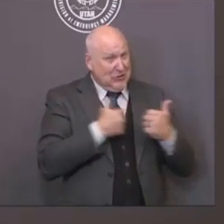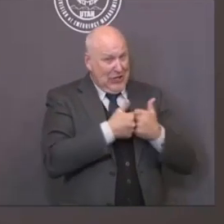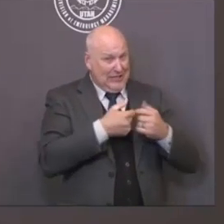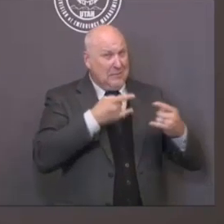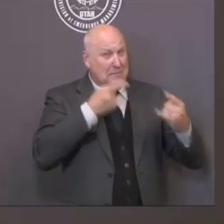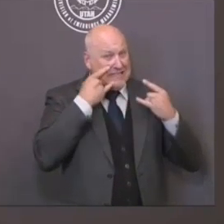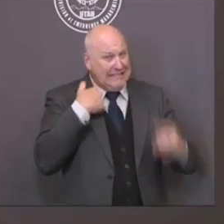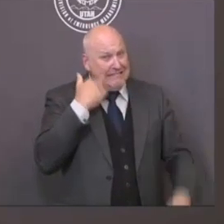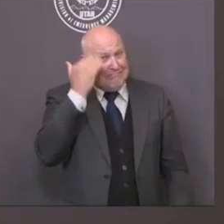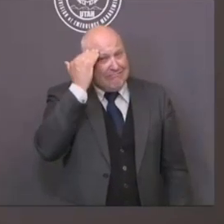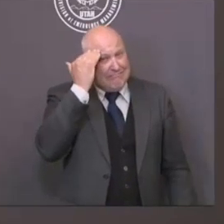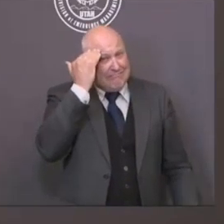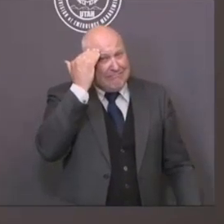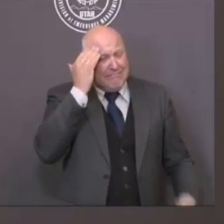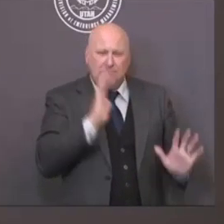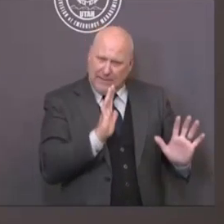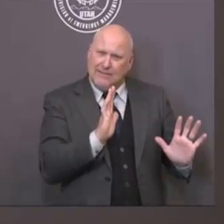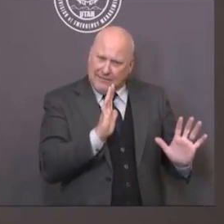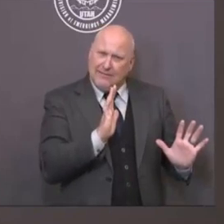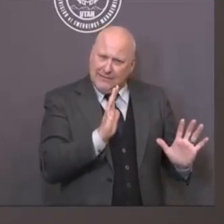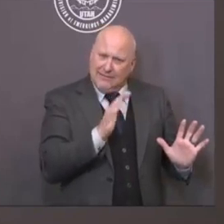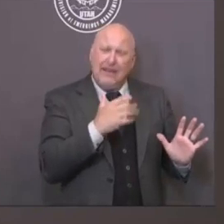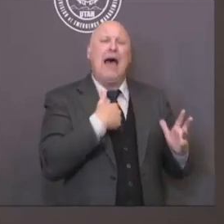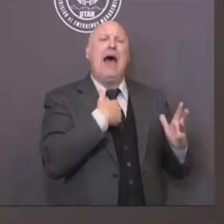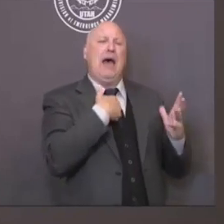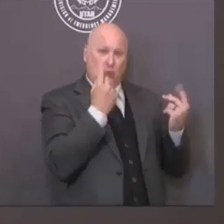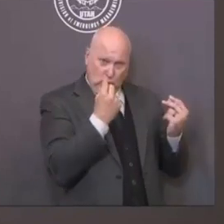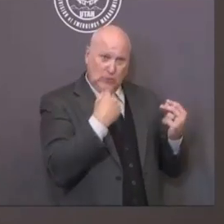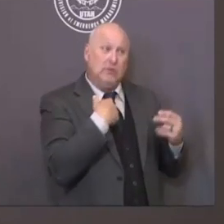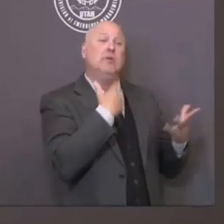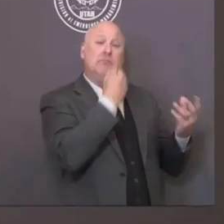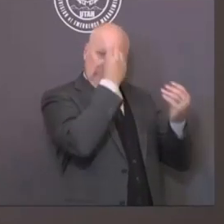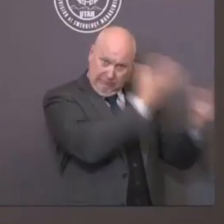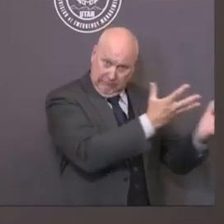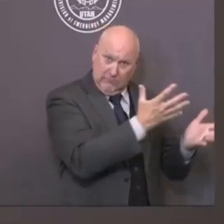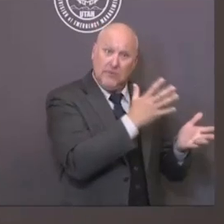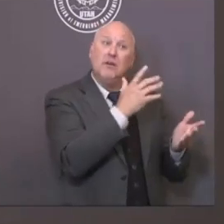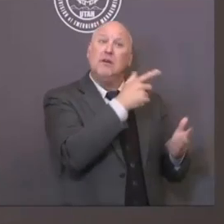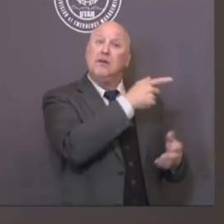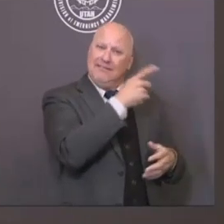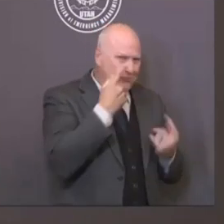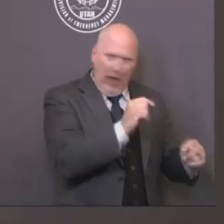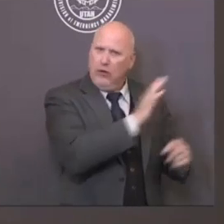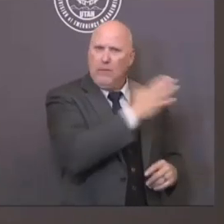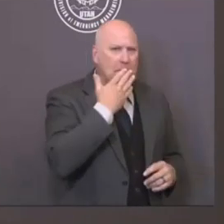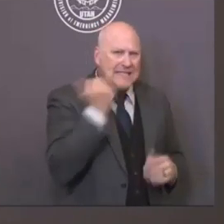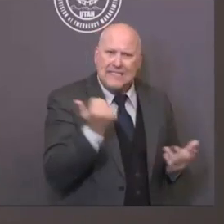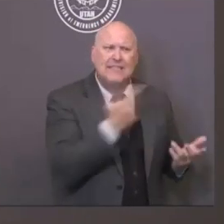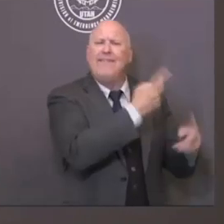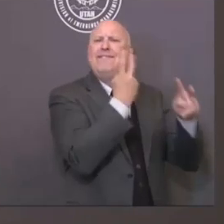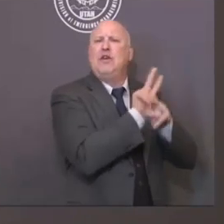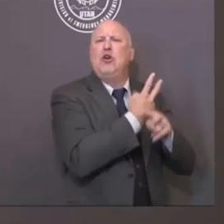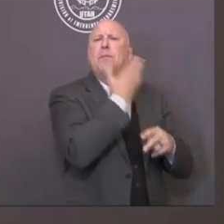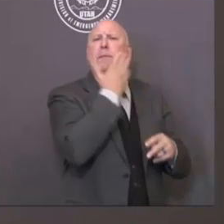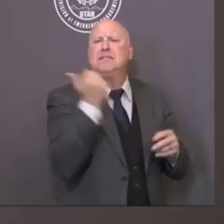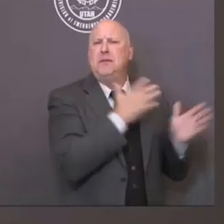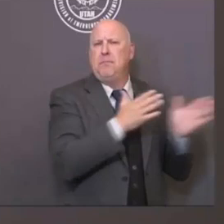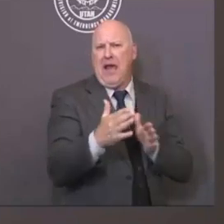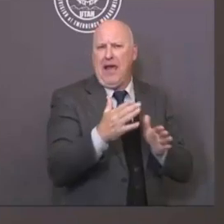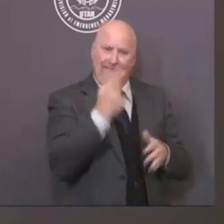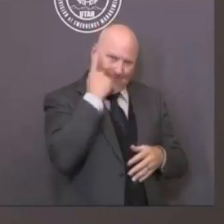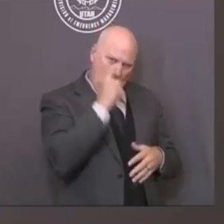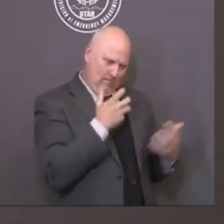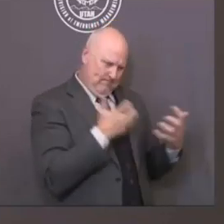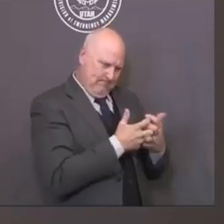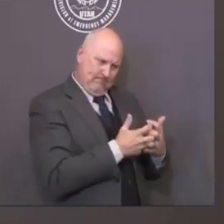who have responsibility for the education of these young people, K-12, to make those kinds of decisions and give them the flexibility they